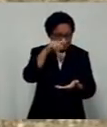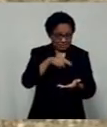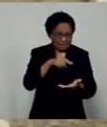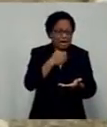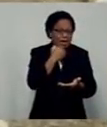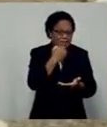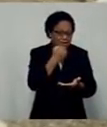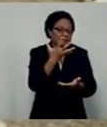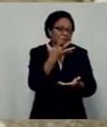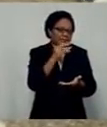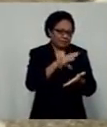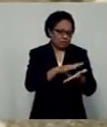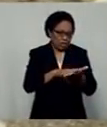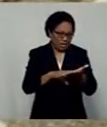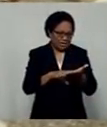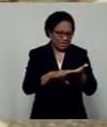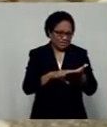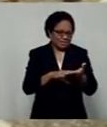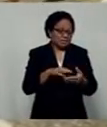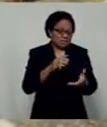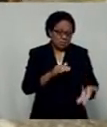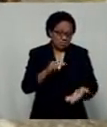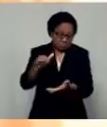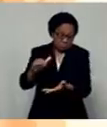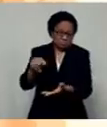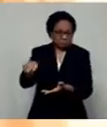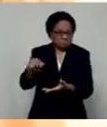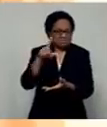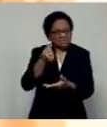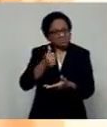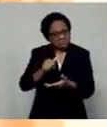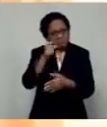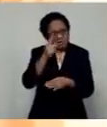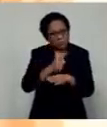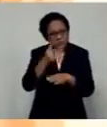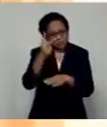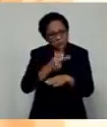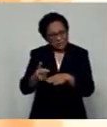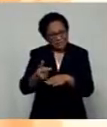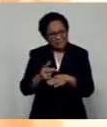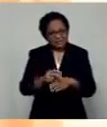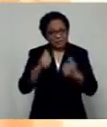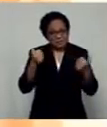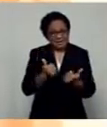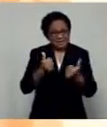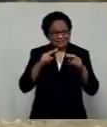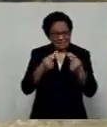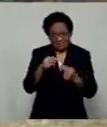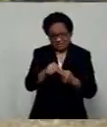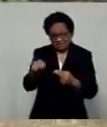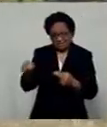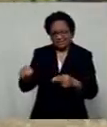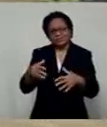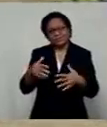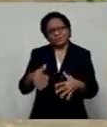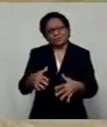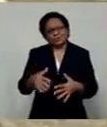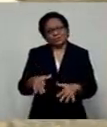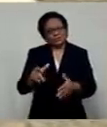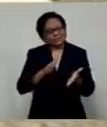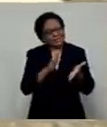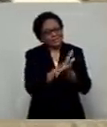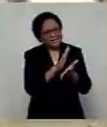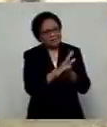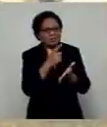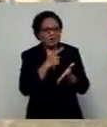each and can last a family up to a week or two. For many of these families, this simple act of kindness is their only lifeline